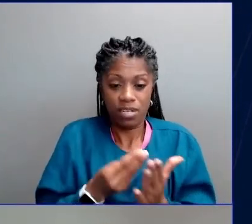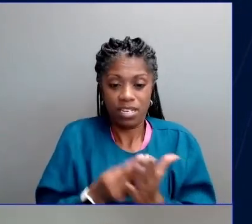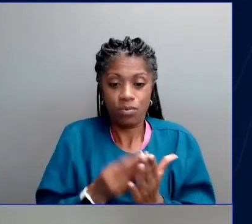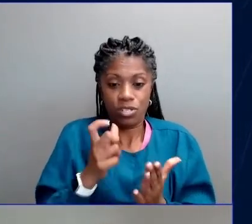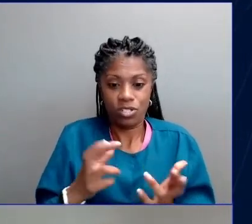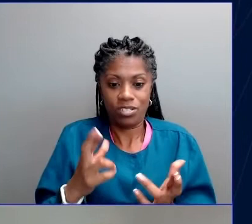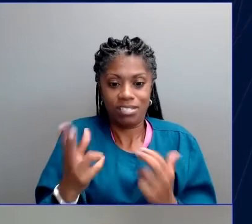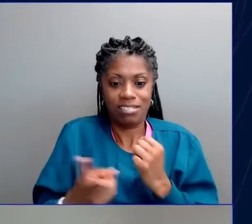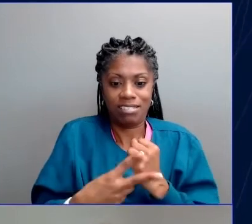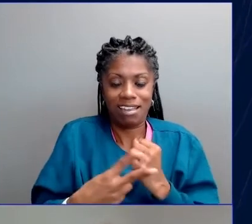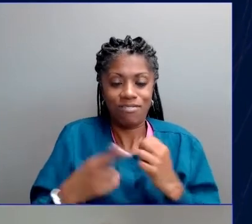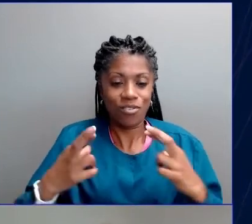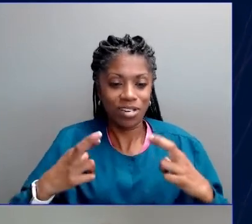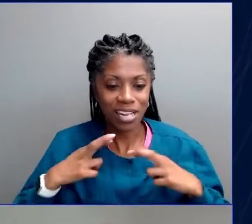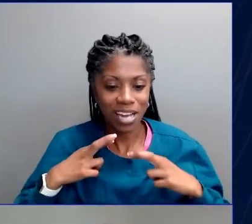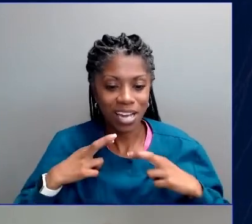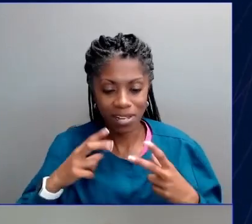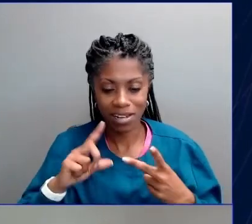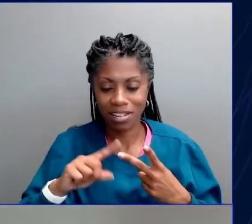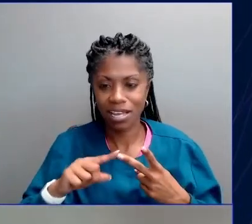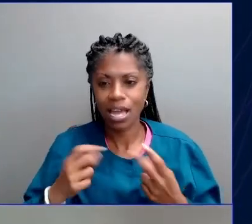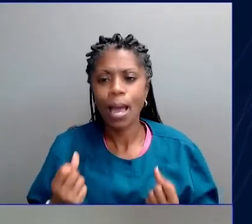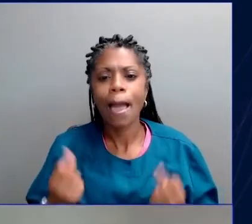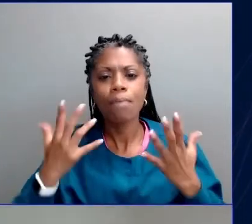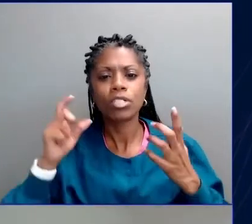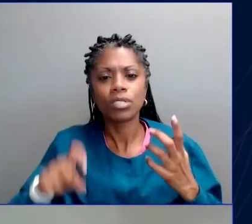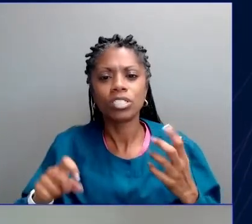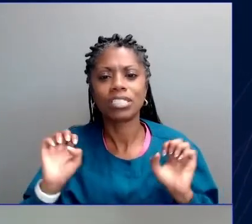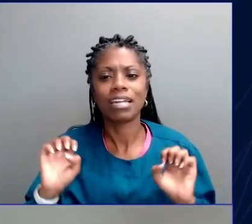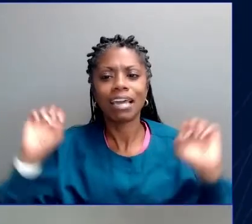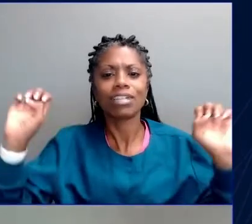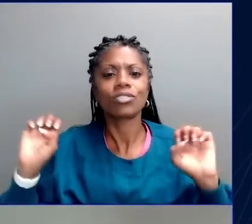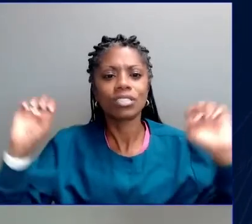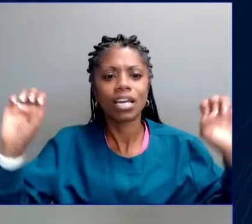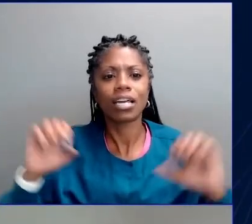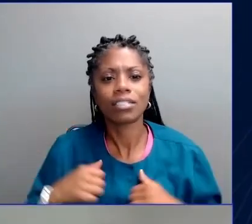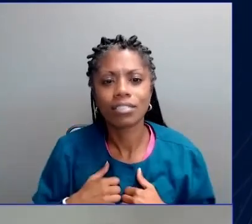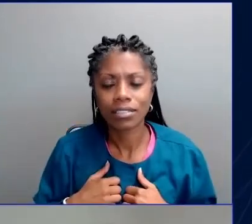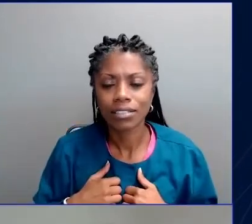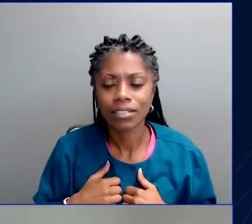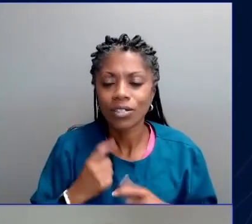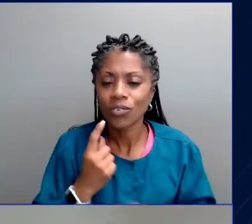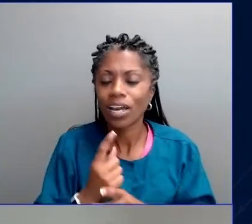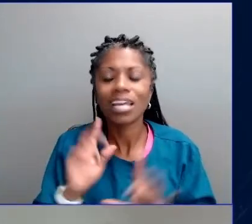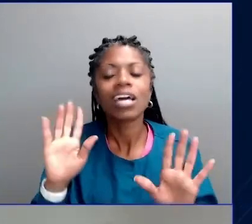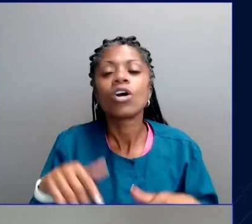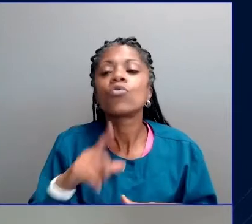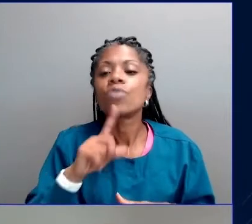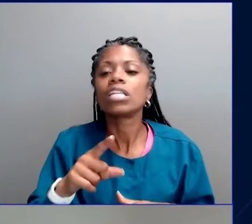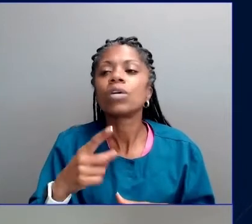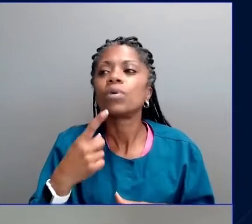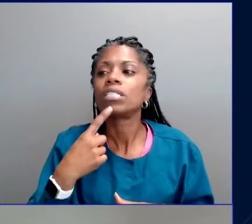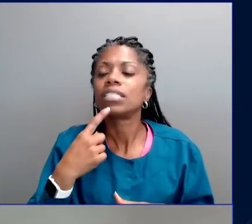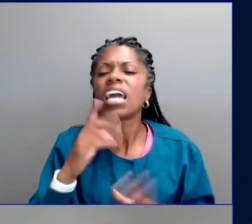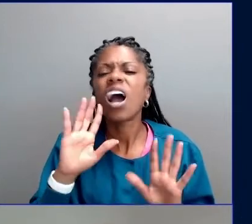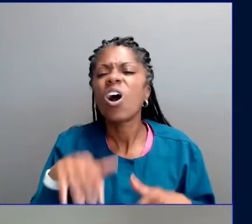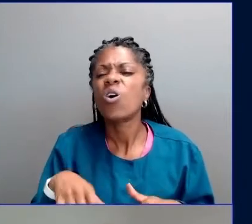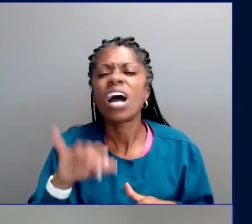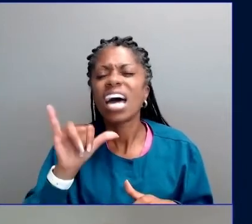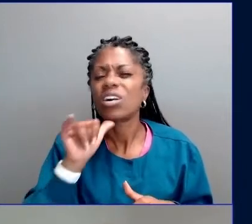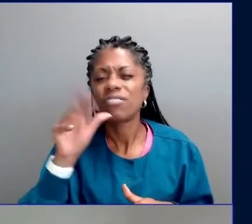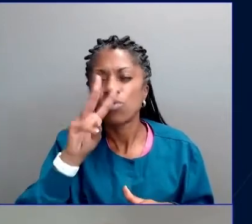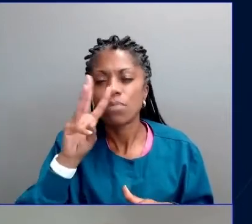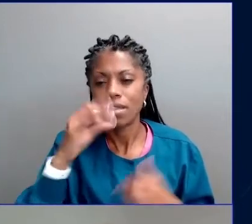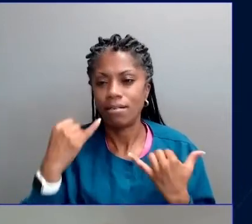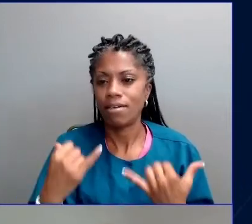we should or shouldn't be eating. We always think, oh, that's an issue for the future, not now. We see problems as being distant in time,